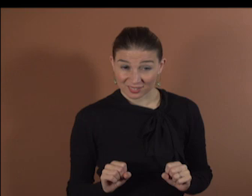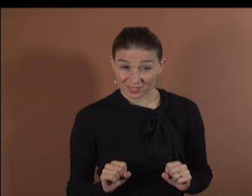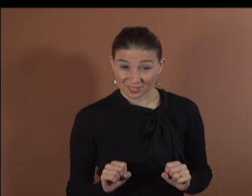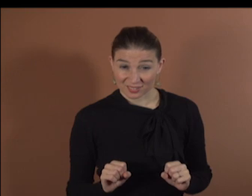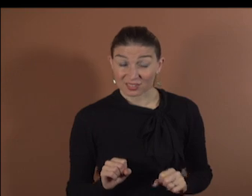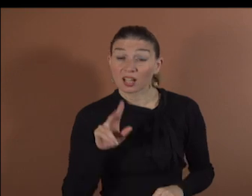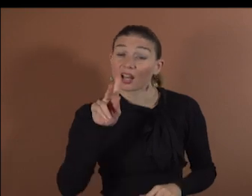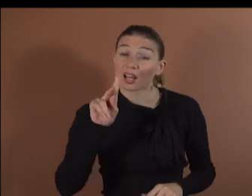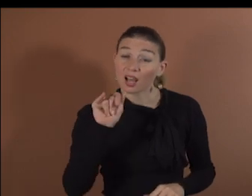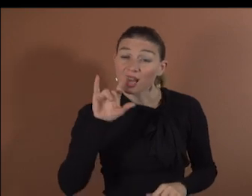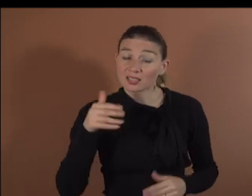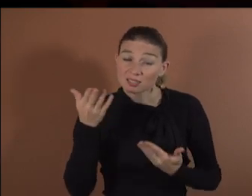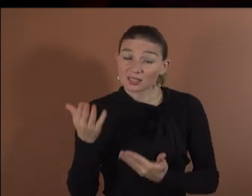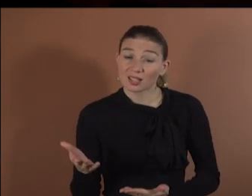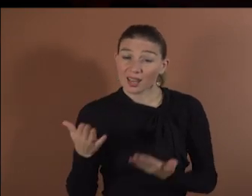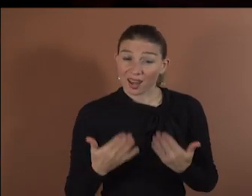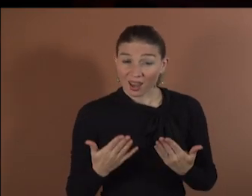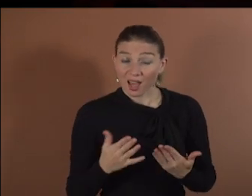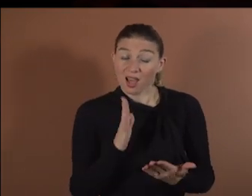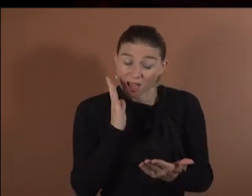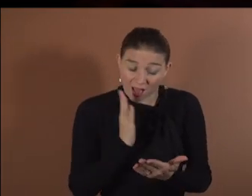So we tried to help these people.